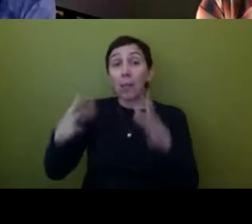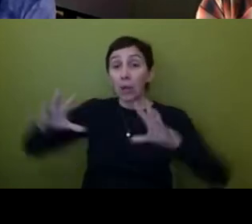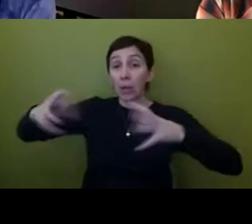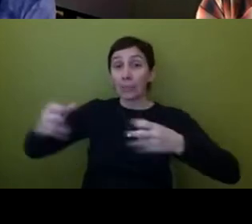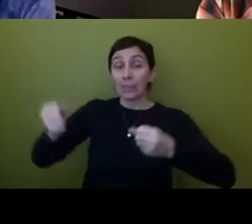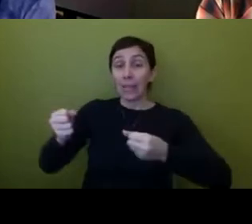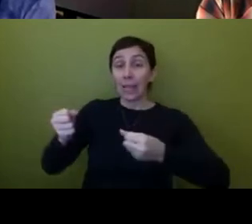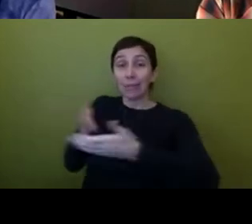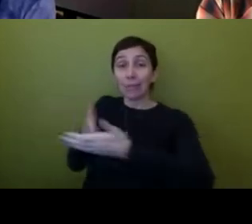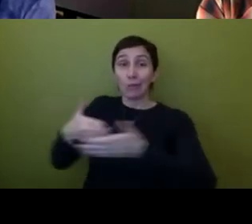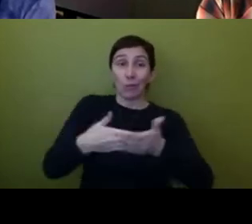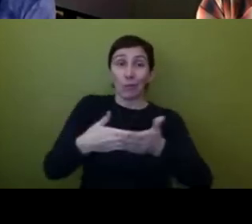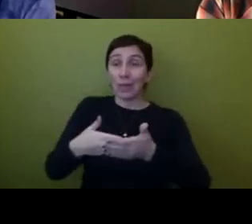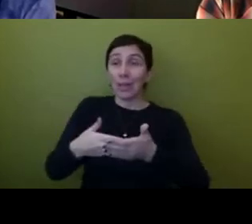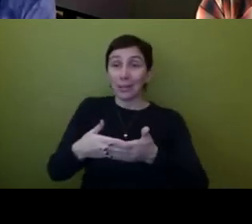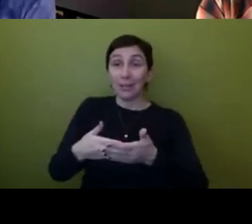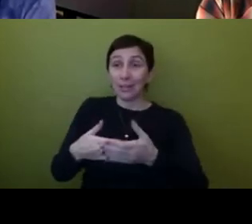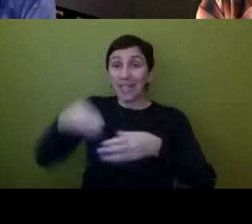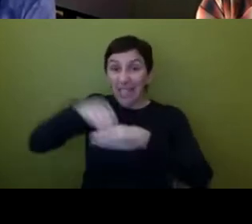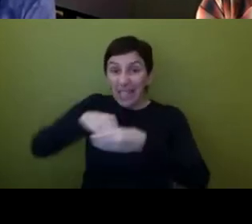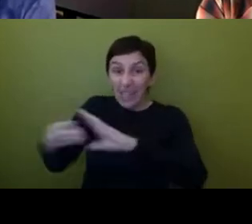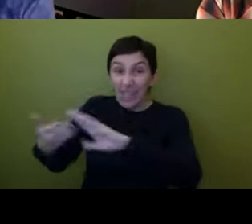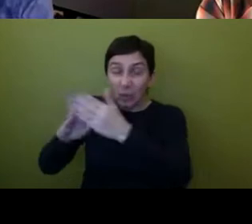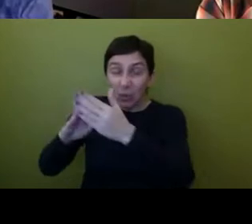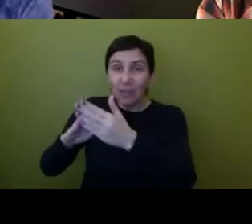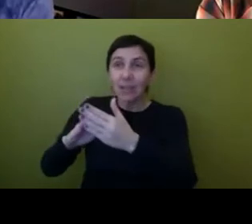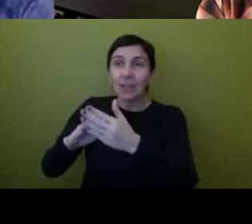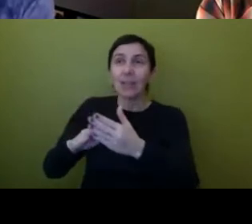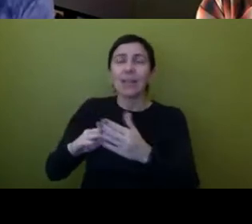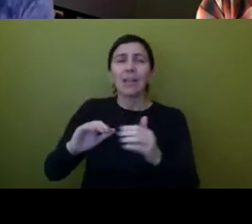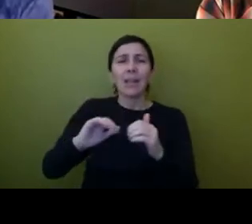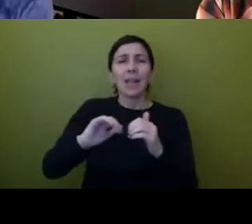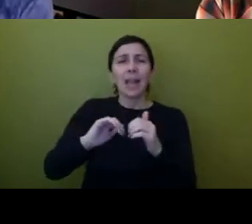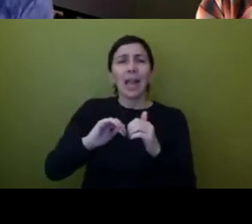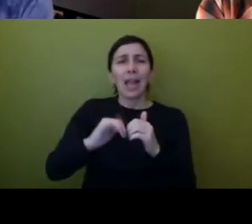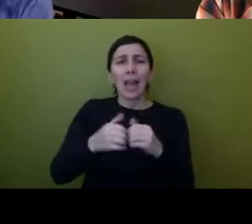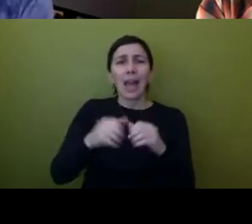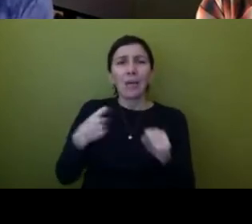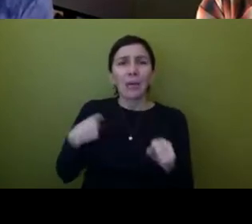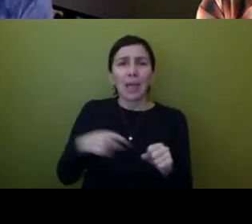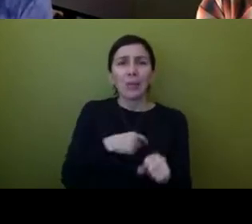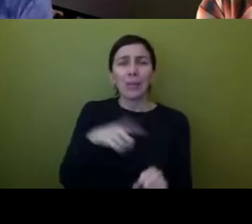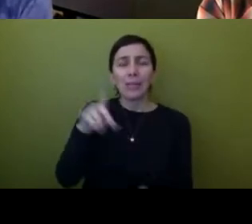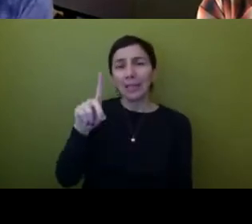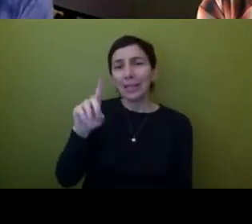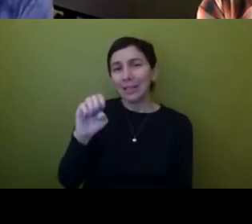colonial mentality among us colored people be decolonized ooh okay there's this there's a